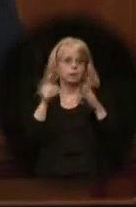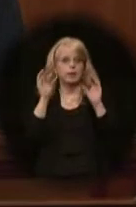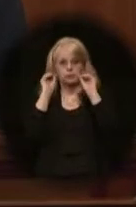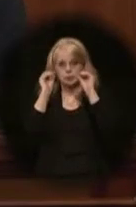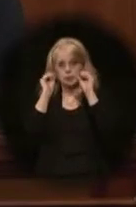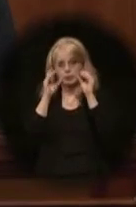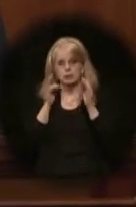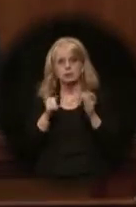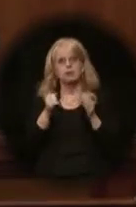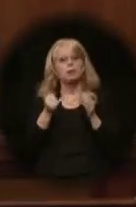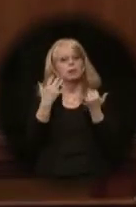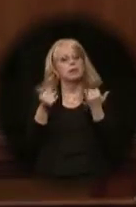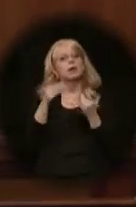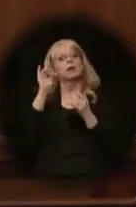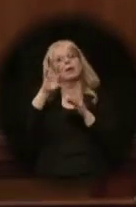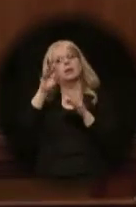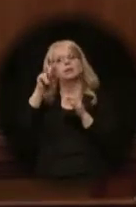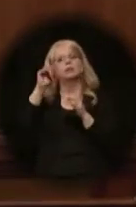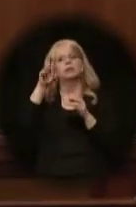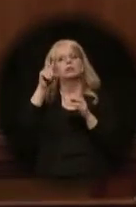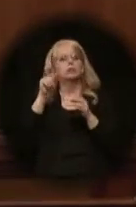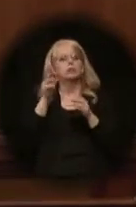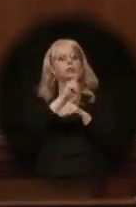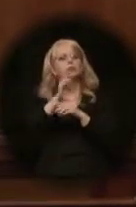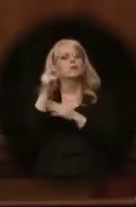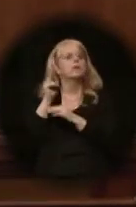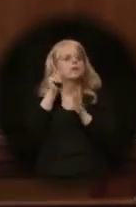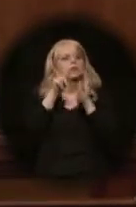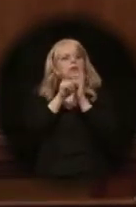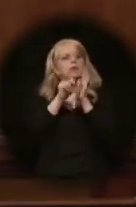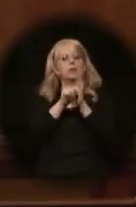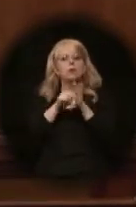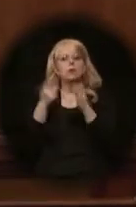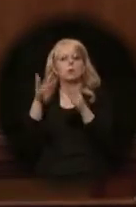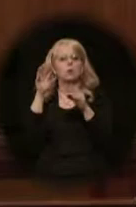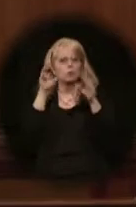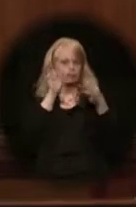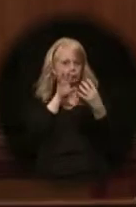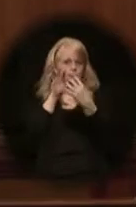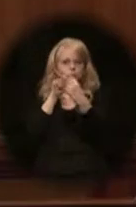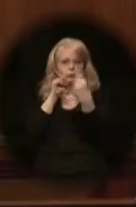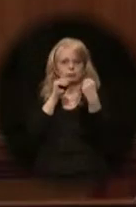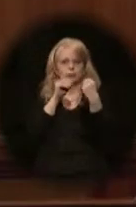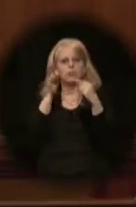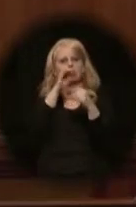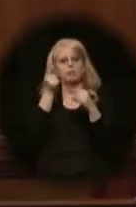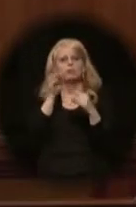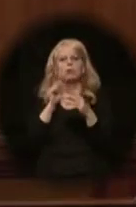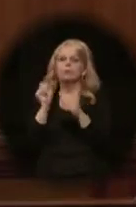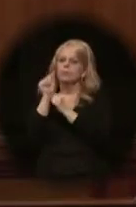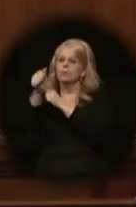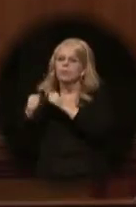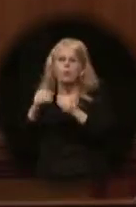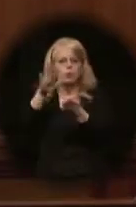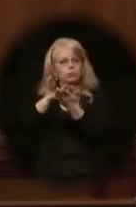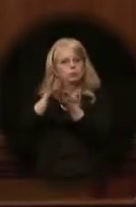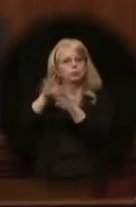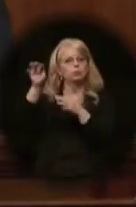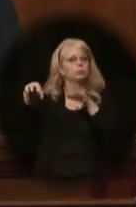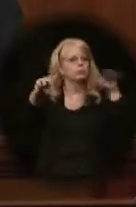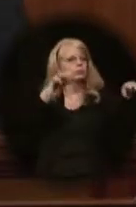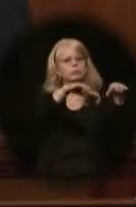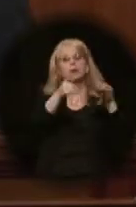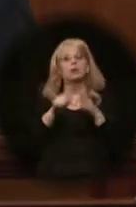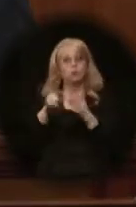Today, eight districts use video conferencing to reach our more remote schools. Course instruction is delivered in real time, so